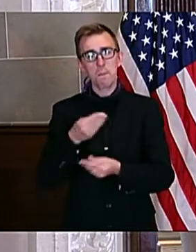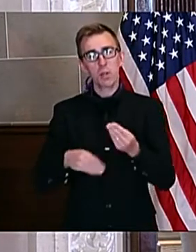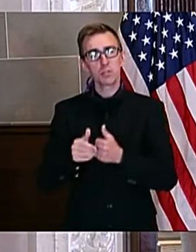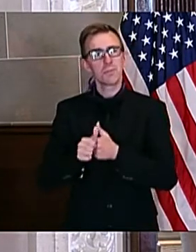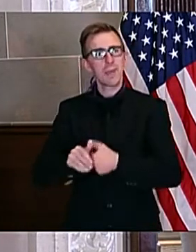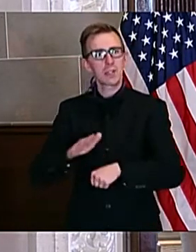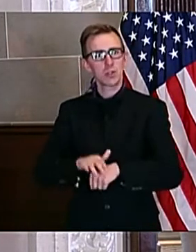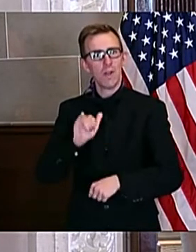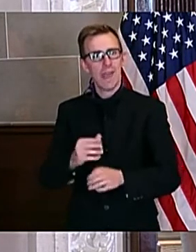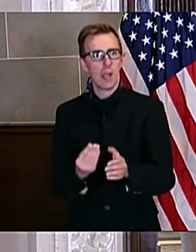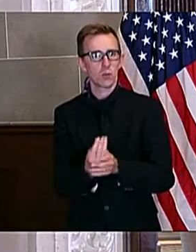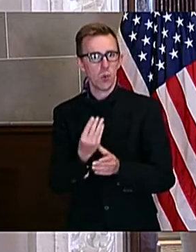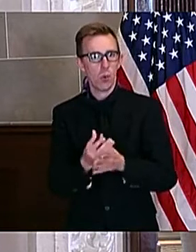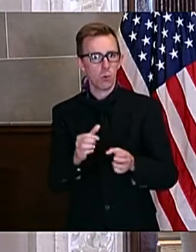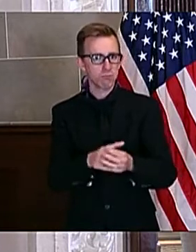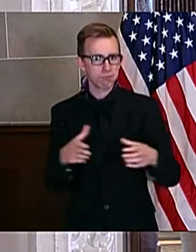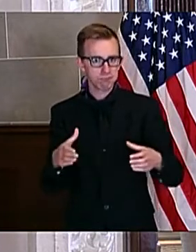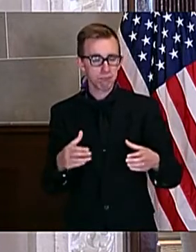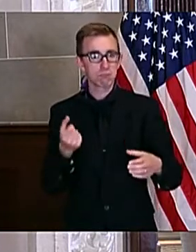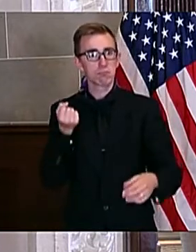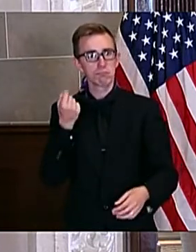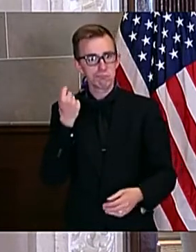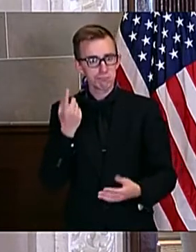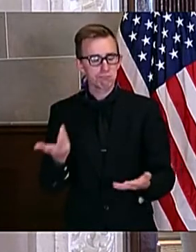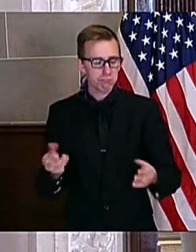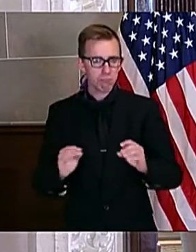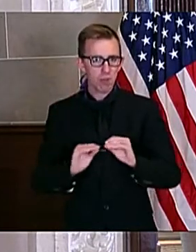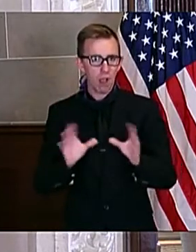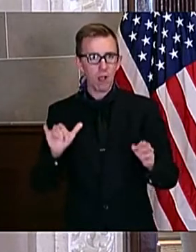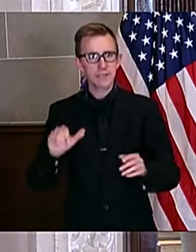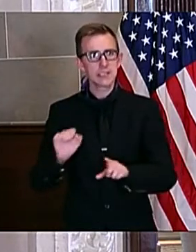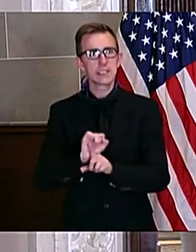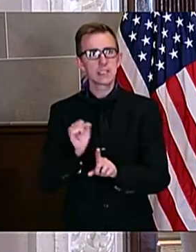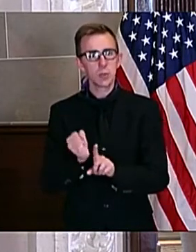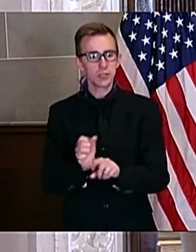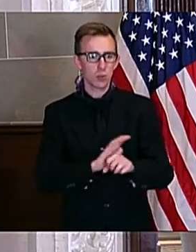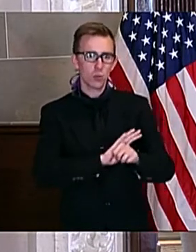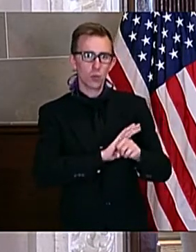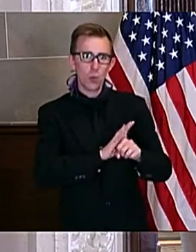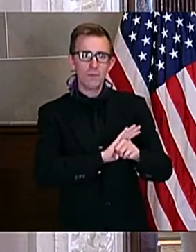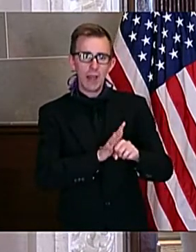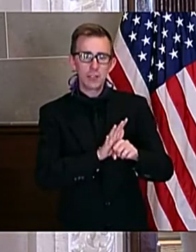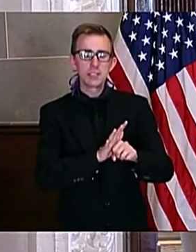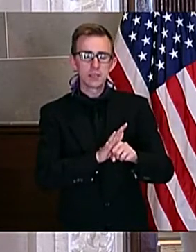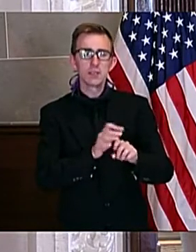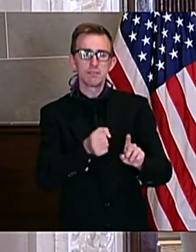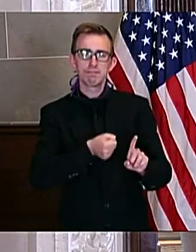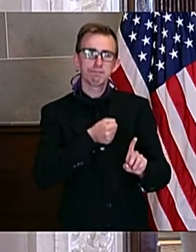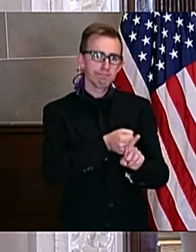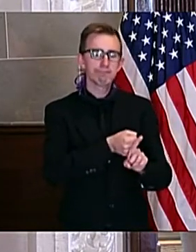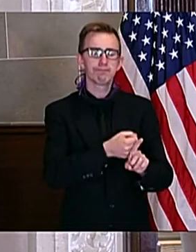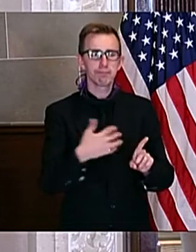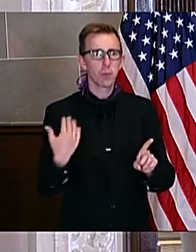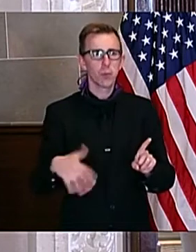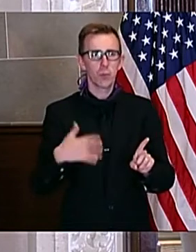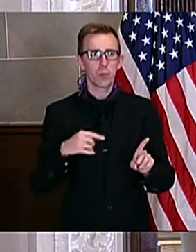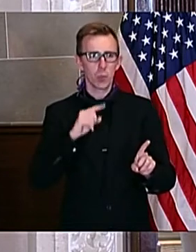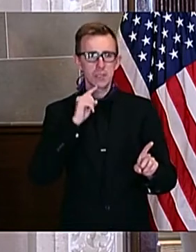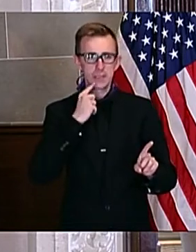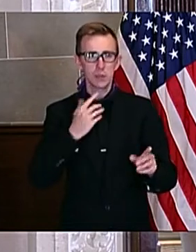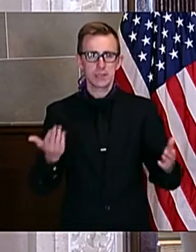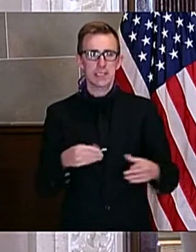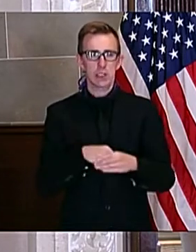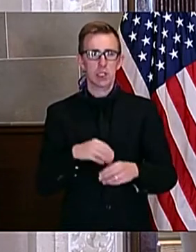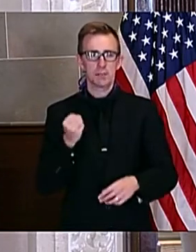However, it goes without saying that COVID-19 has had a severe impact